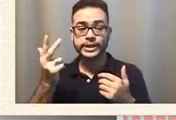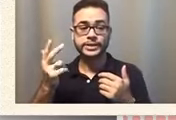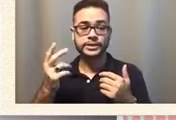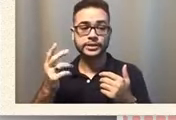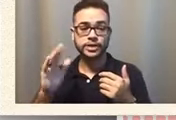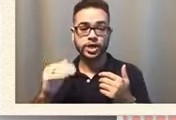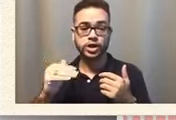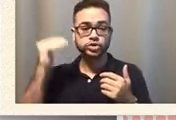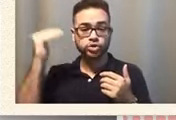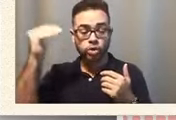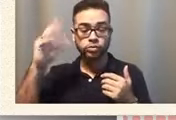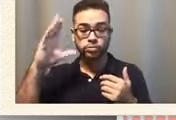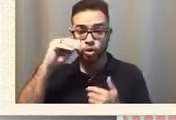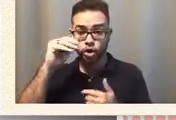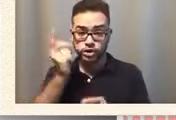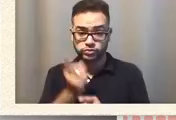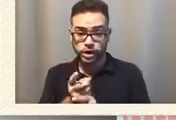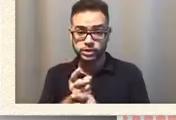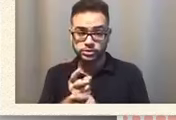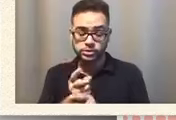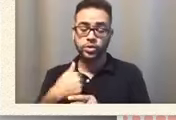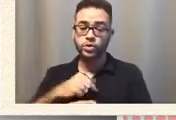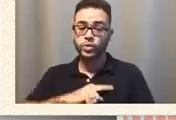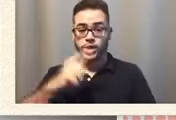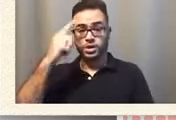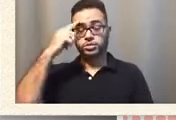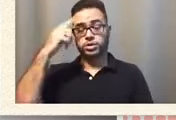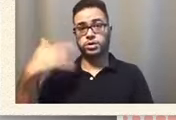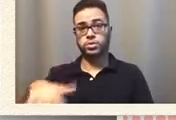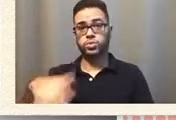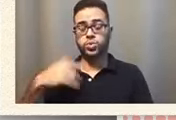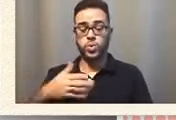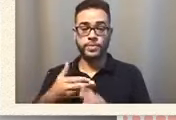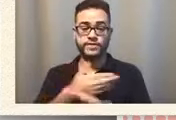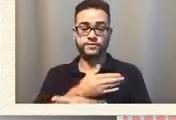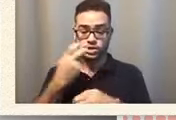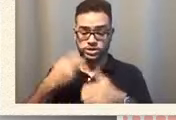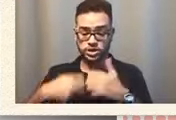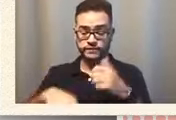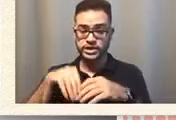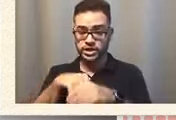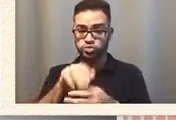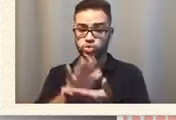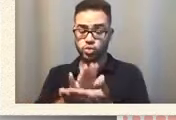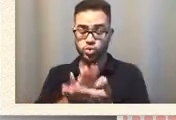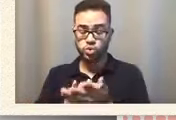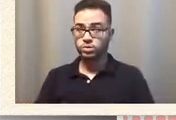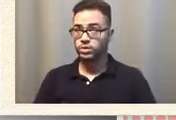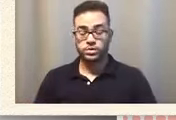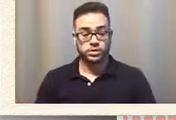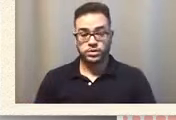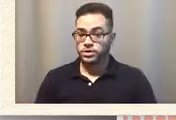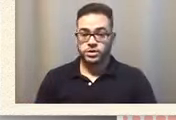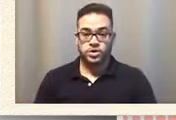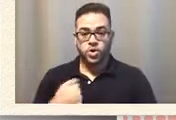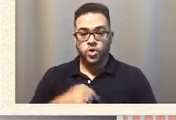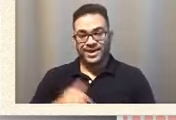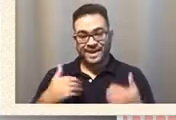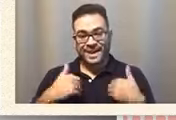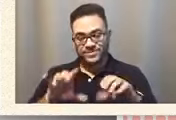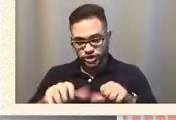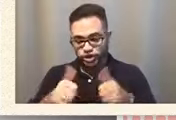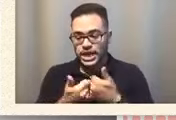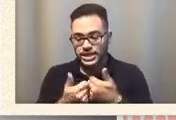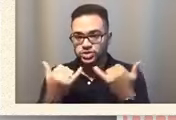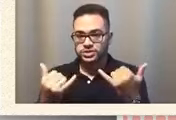boy we thought it was difficult when they were in school we have our own challenges being in